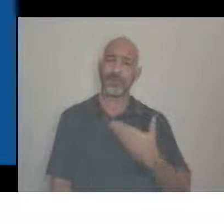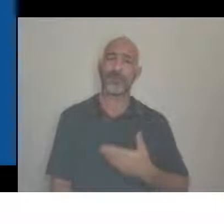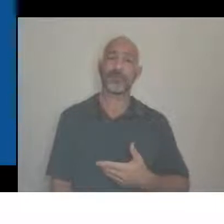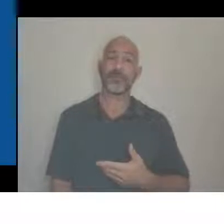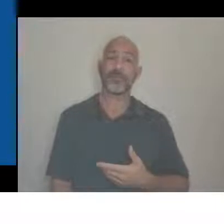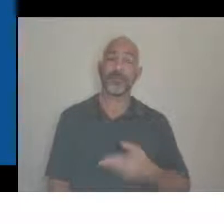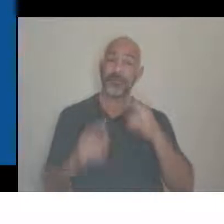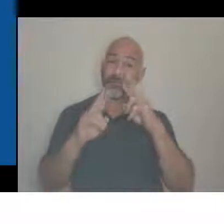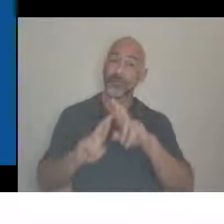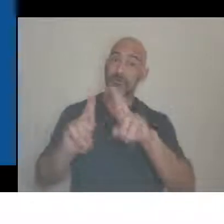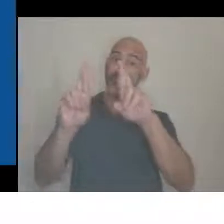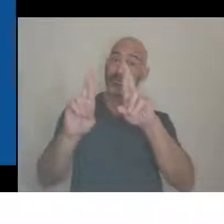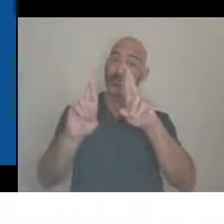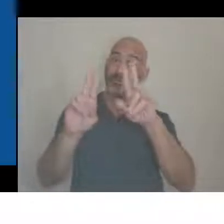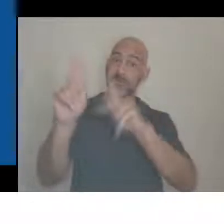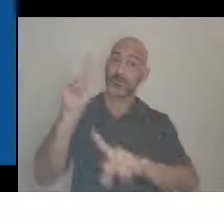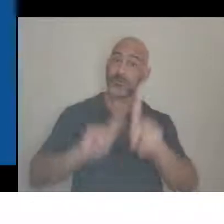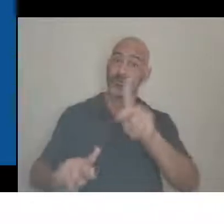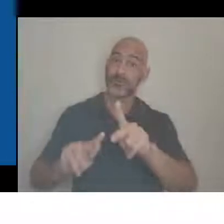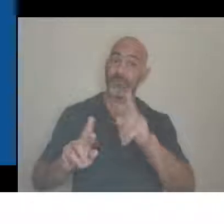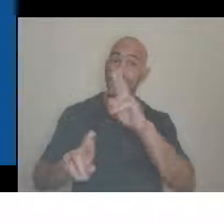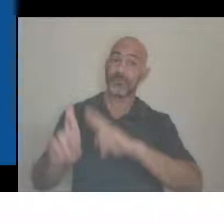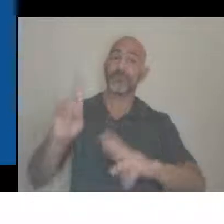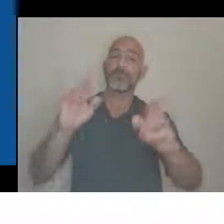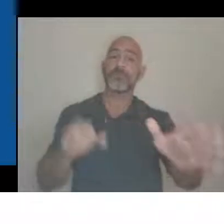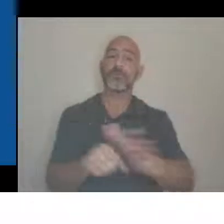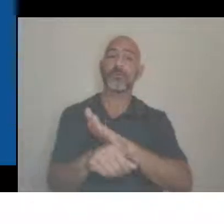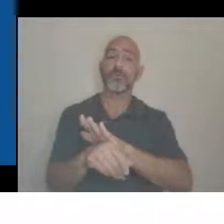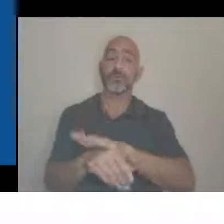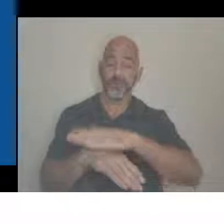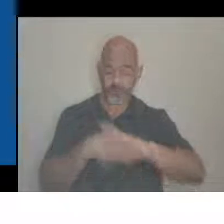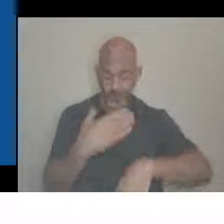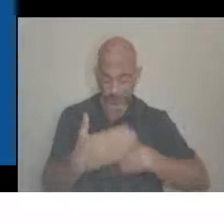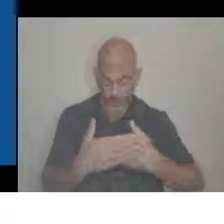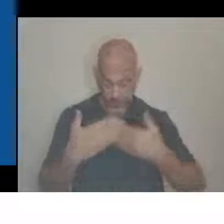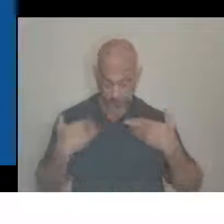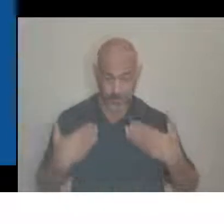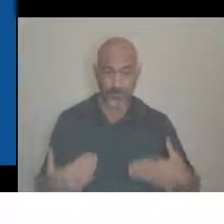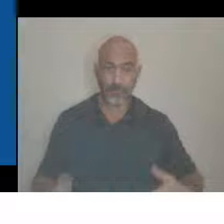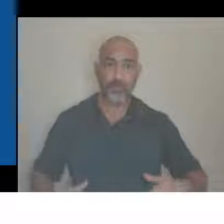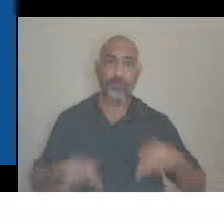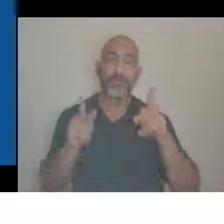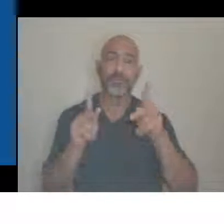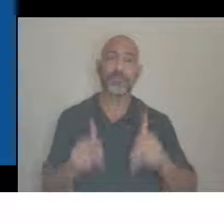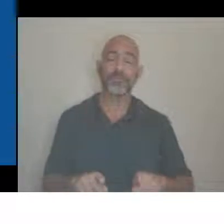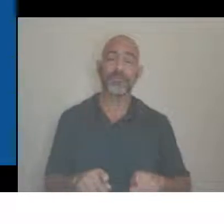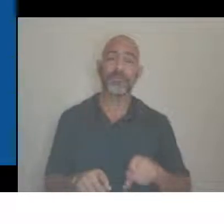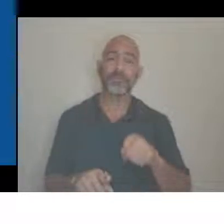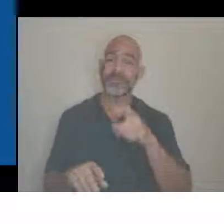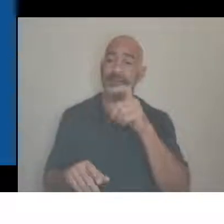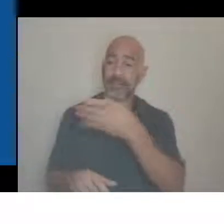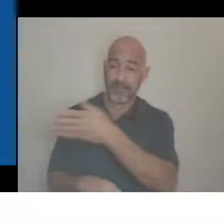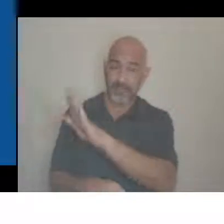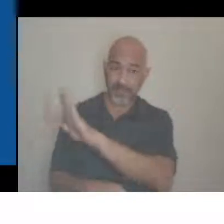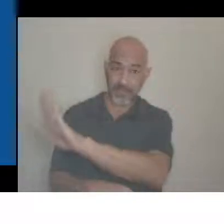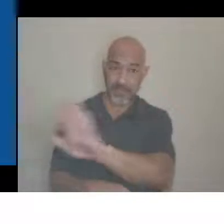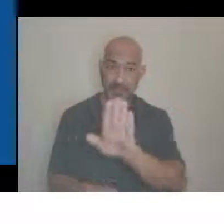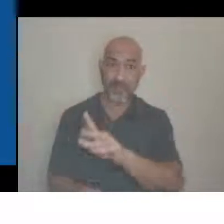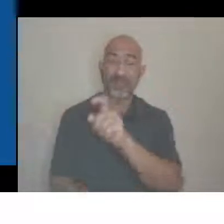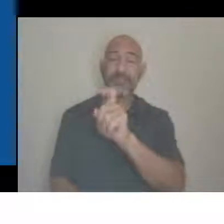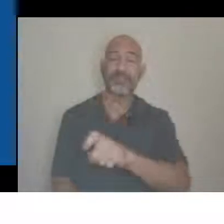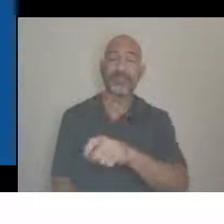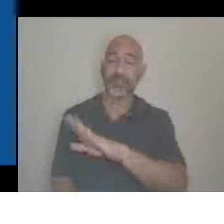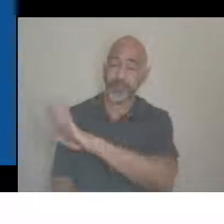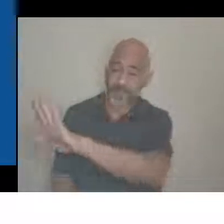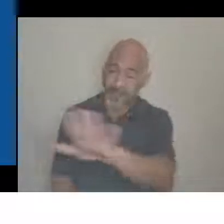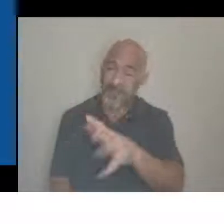their needs and their desires. And a lot of times from the outside, there are a lot of people assuming